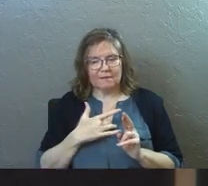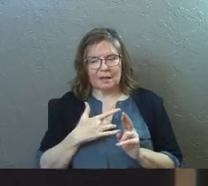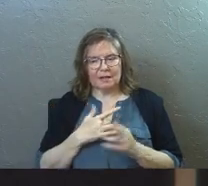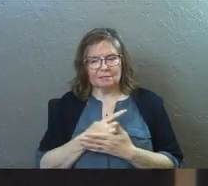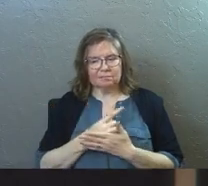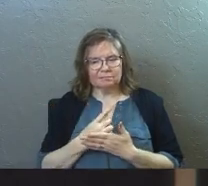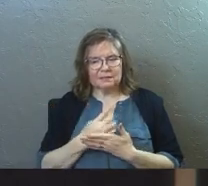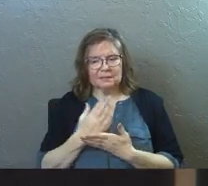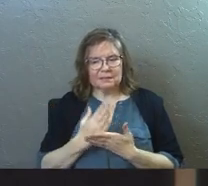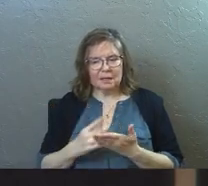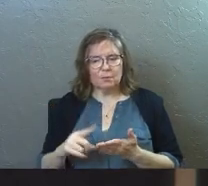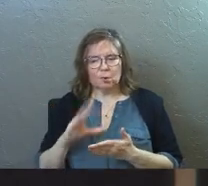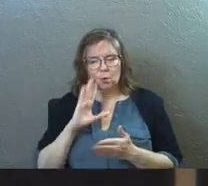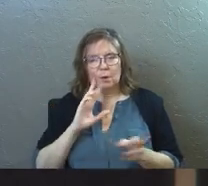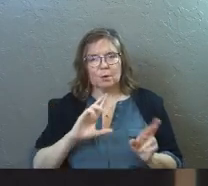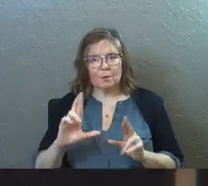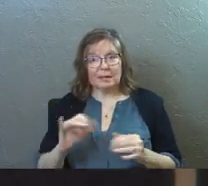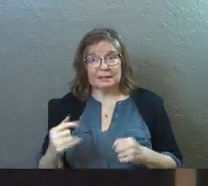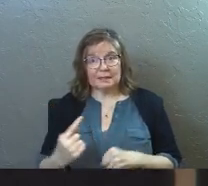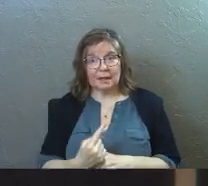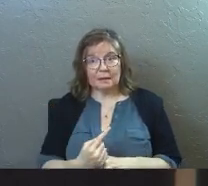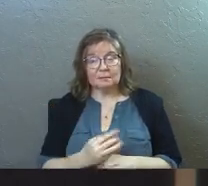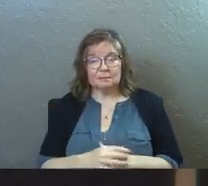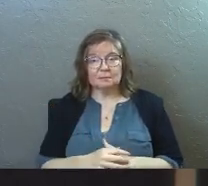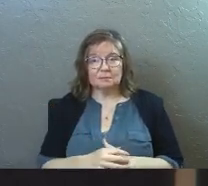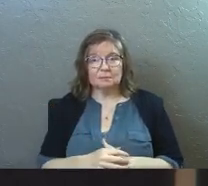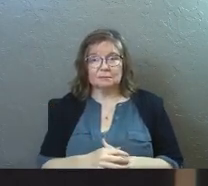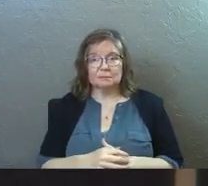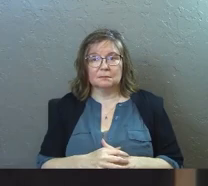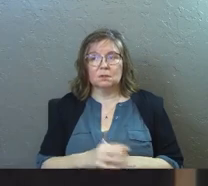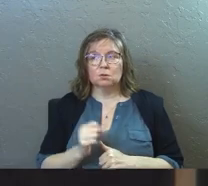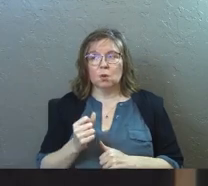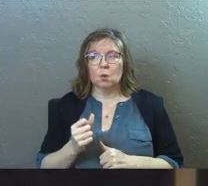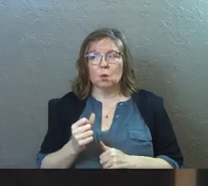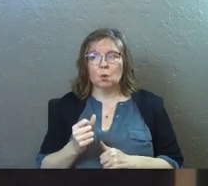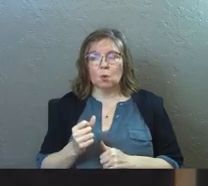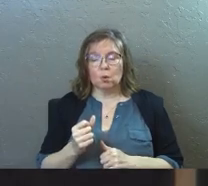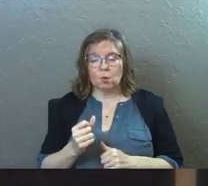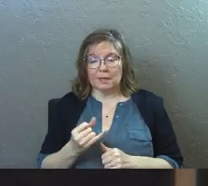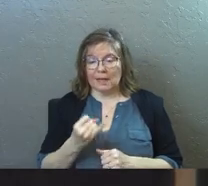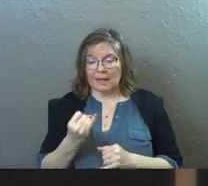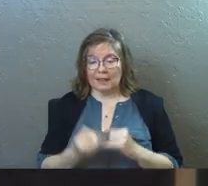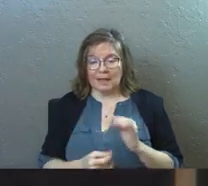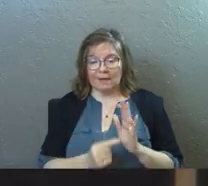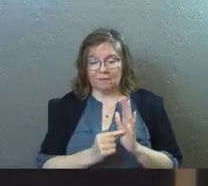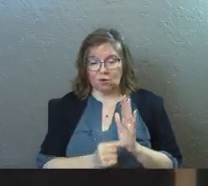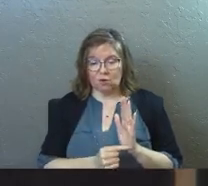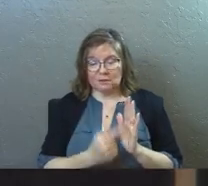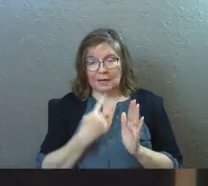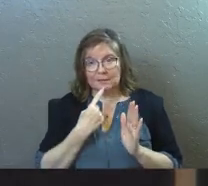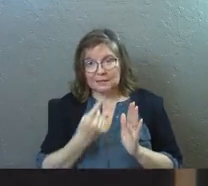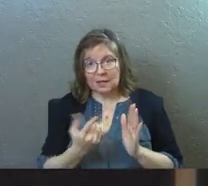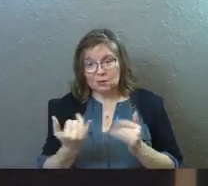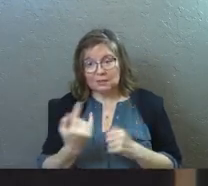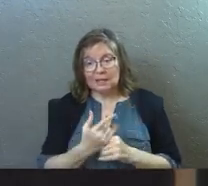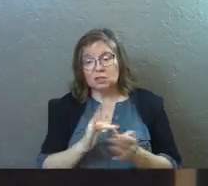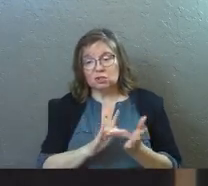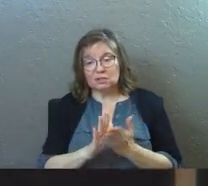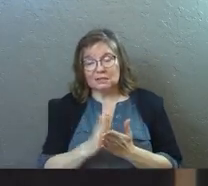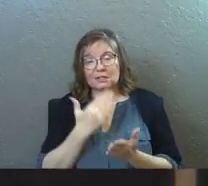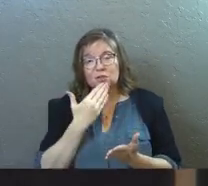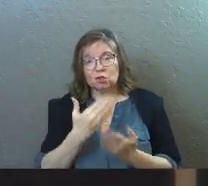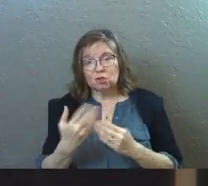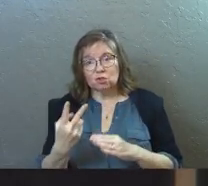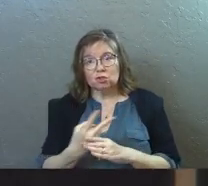felt all week long that some of you were going to be ready today. And so I'm drawing out that last verse. I'm telling you today, Jesus